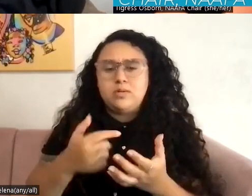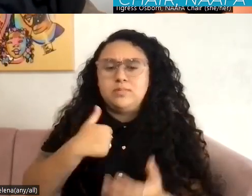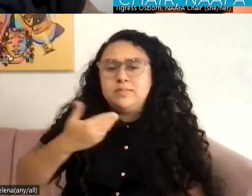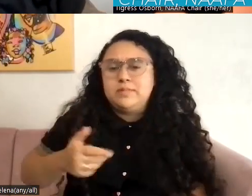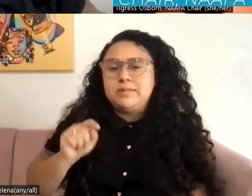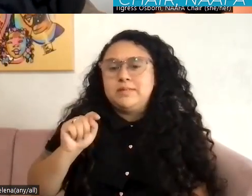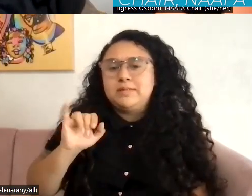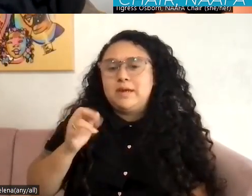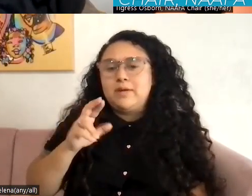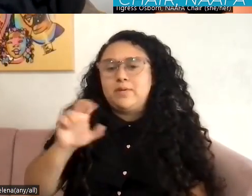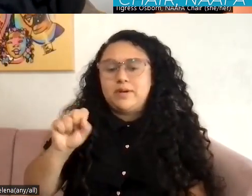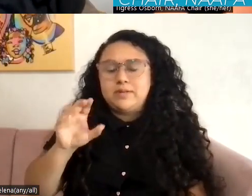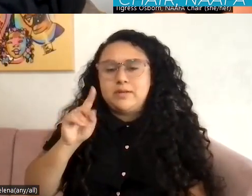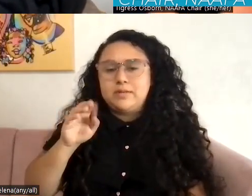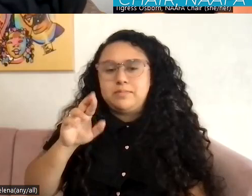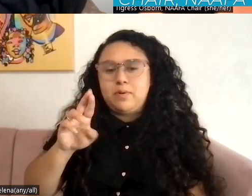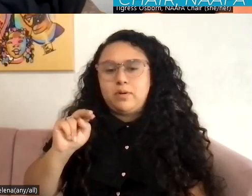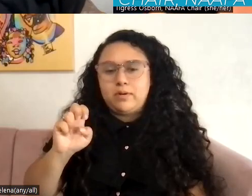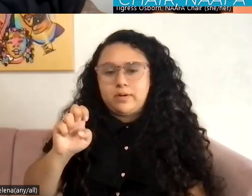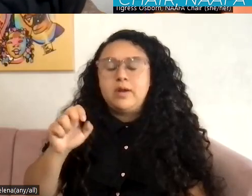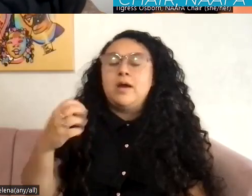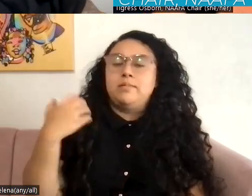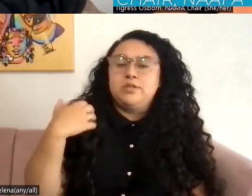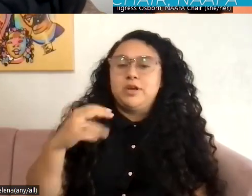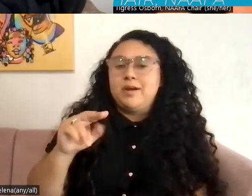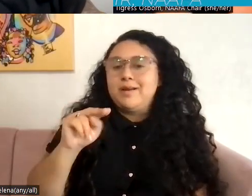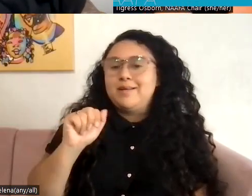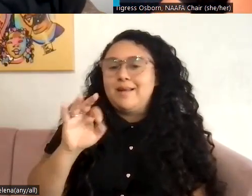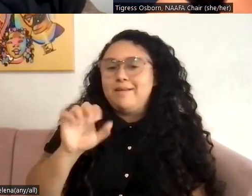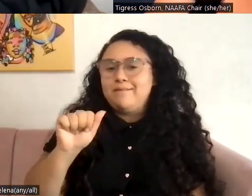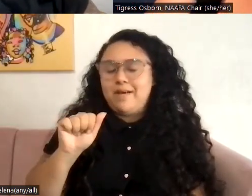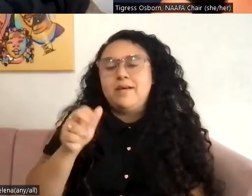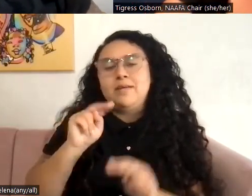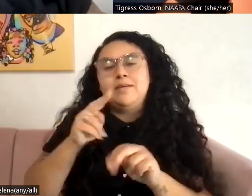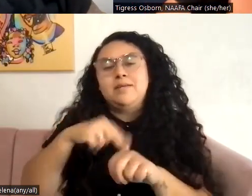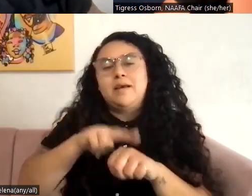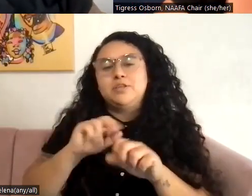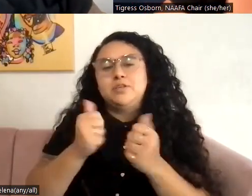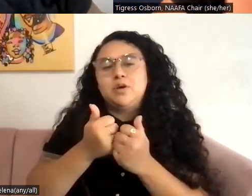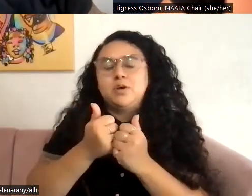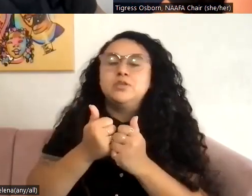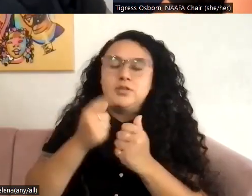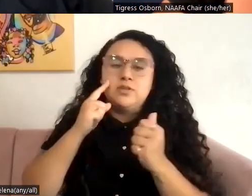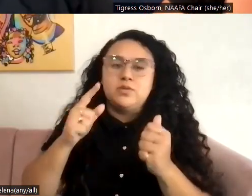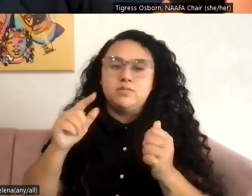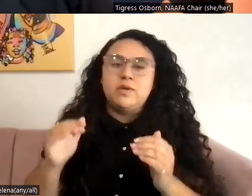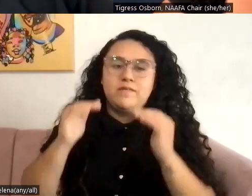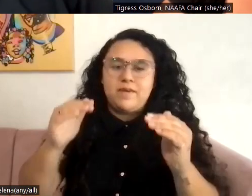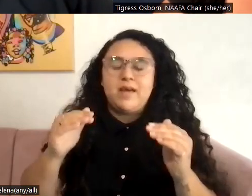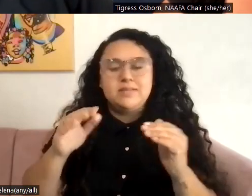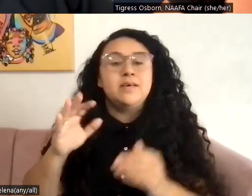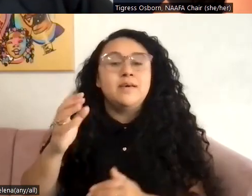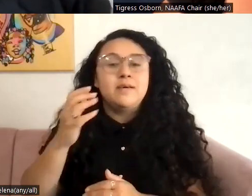Association to Advance Fat Acceptance, also known as NAFA, and welcome to the NAFA webinar series. Our guest today